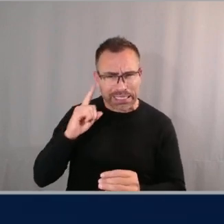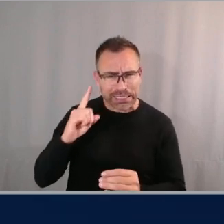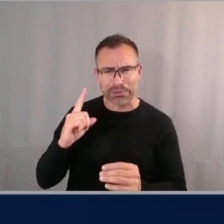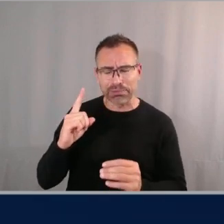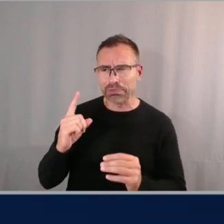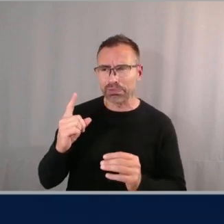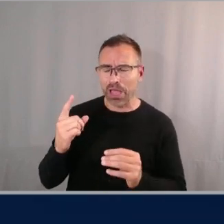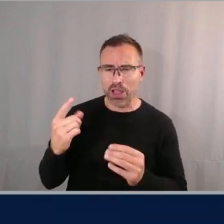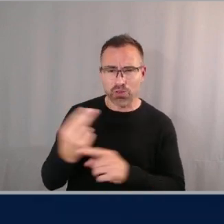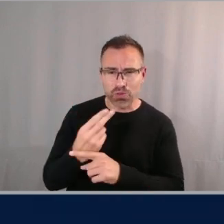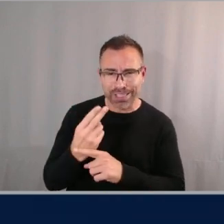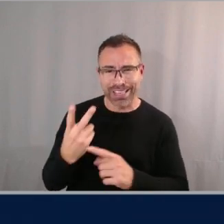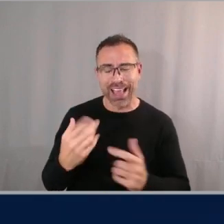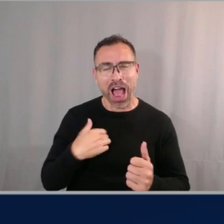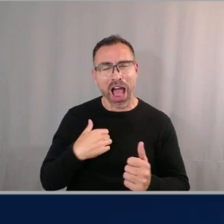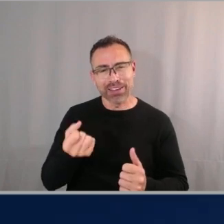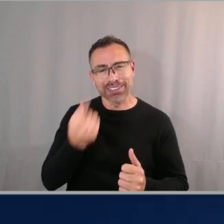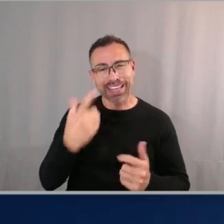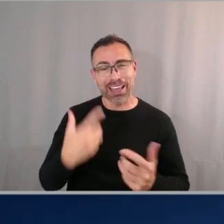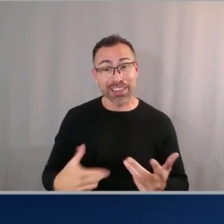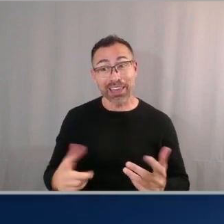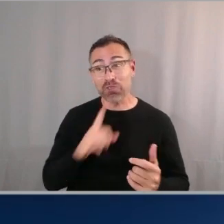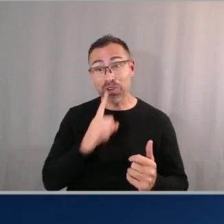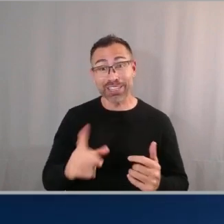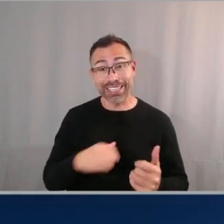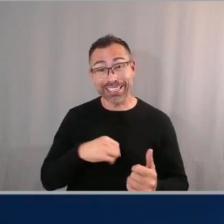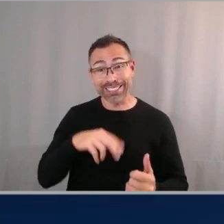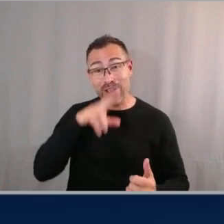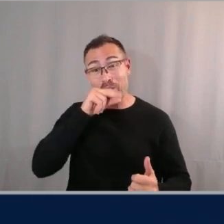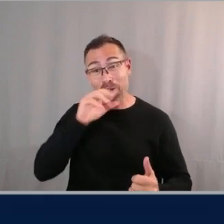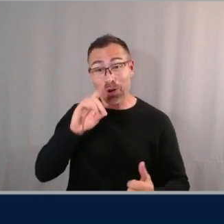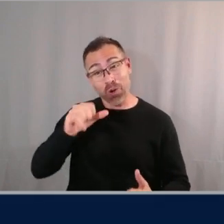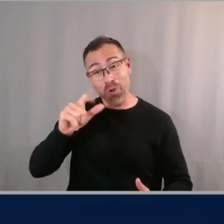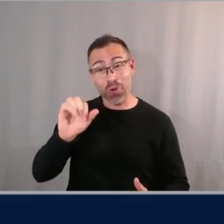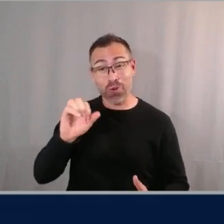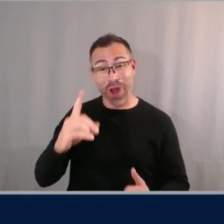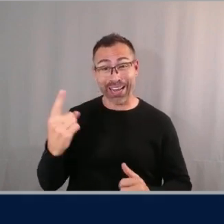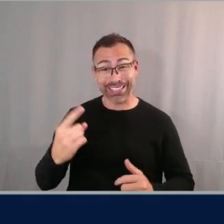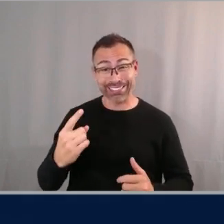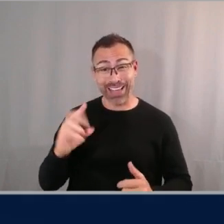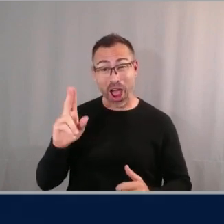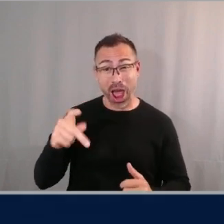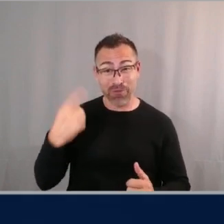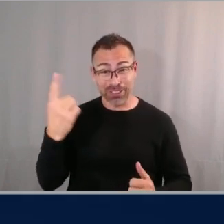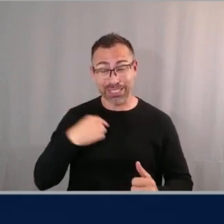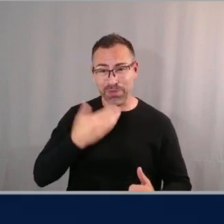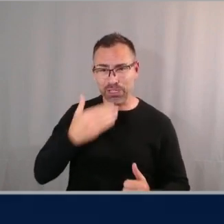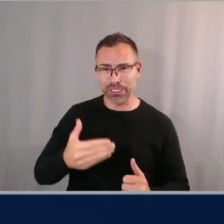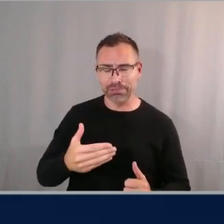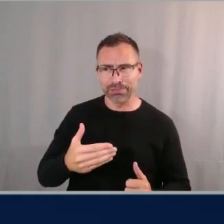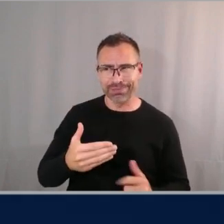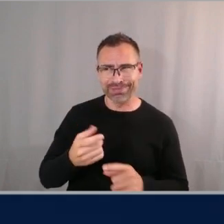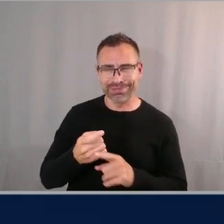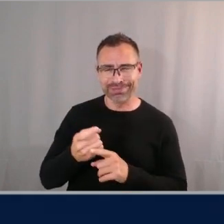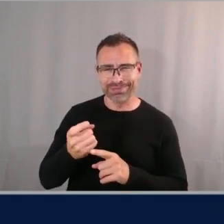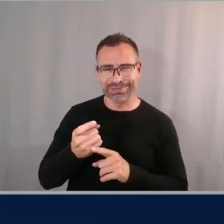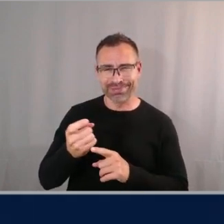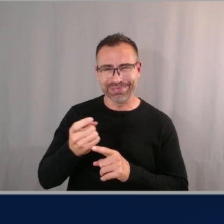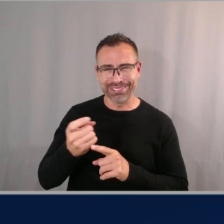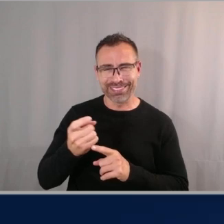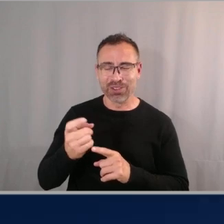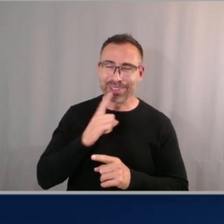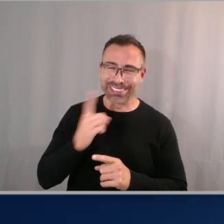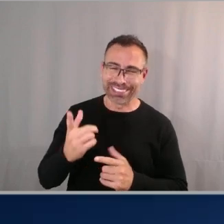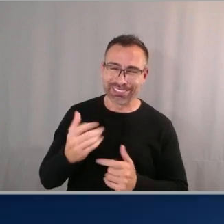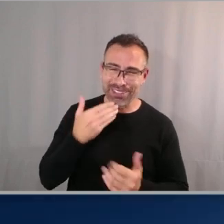is quacked up to be completely honest with you okay okay really that's it all right I mean you know touching on the pendulum use story